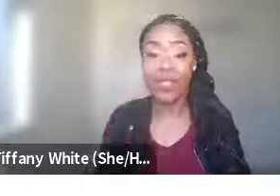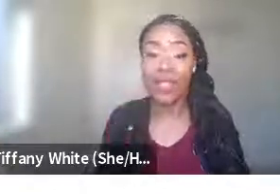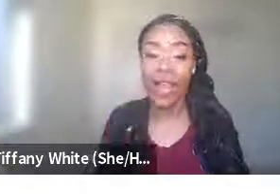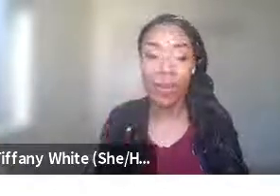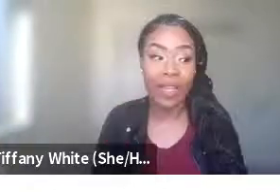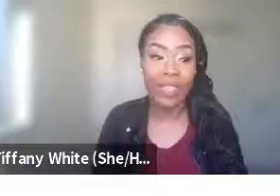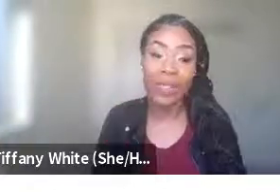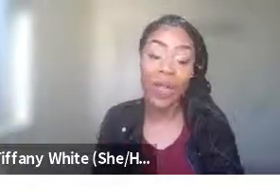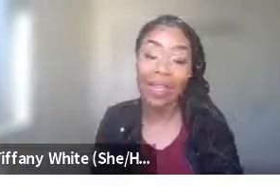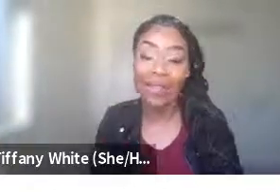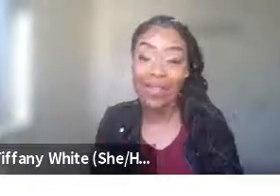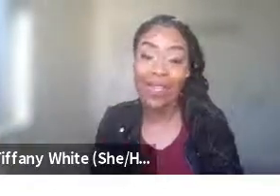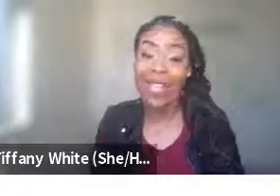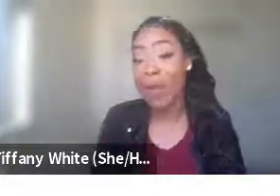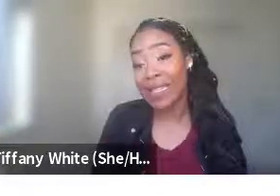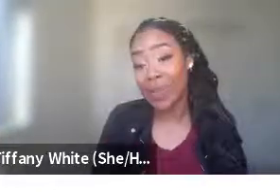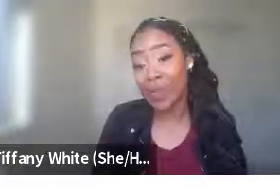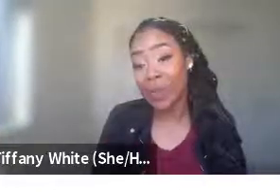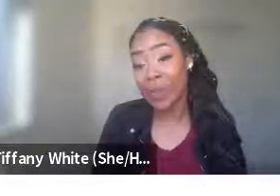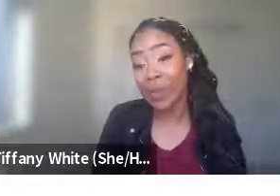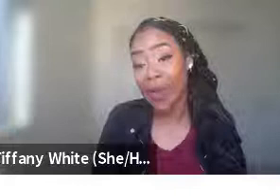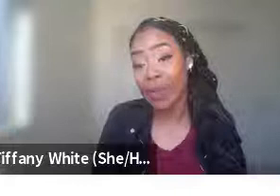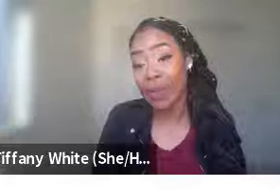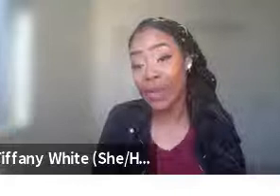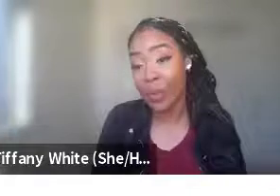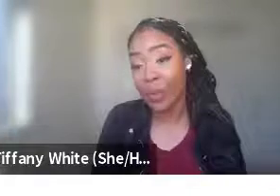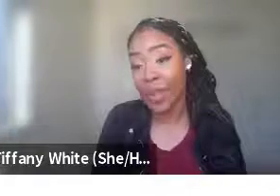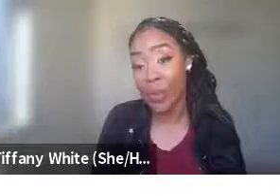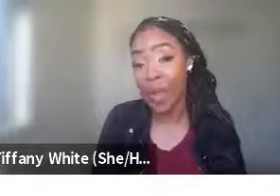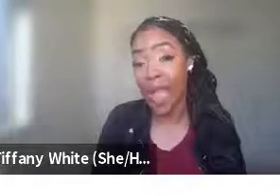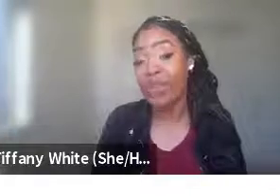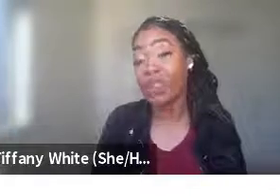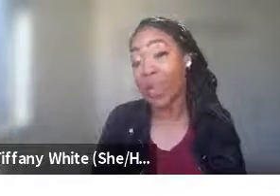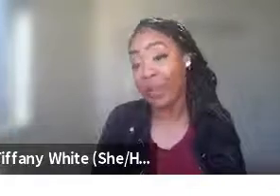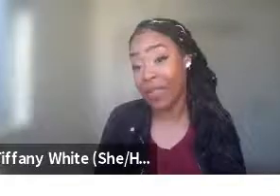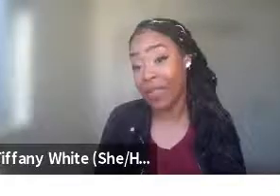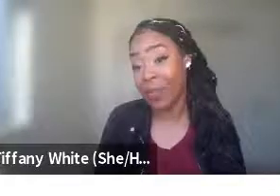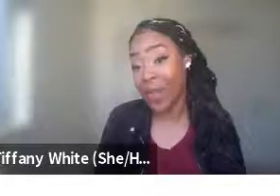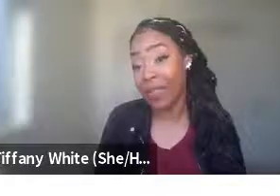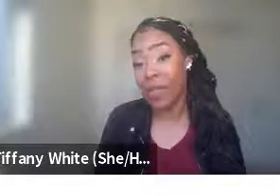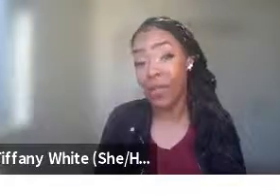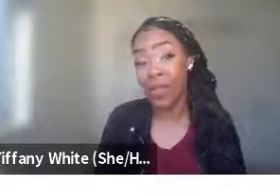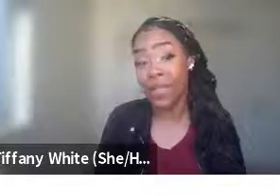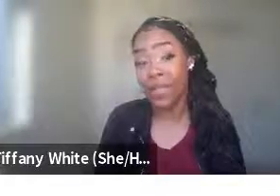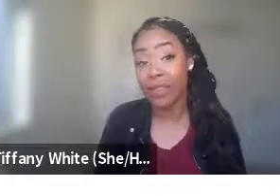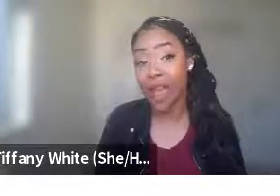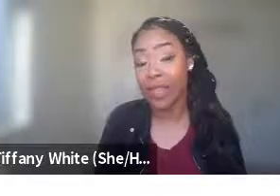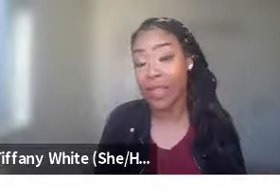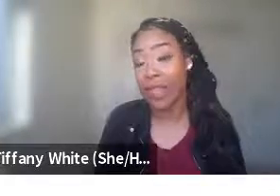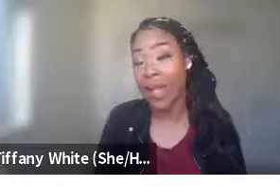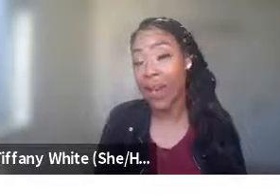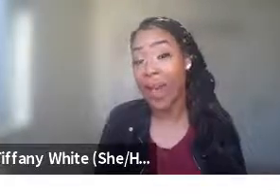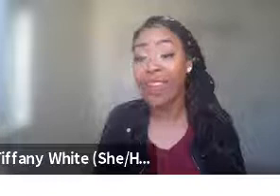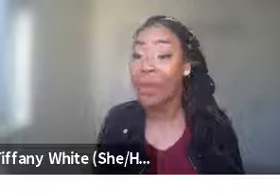dimensions of society, because guess what? They might see those people as part of their group and they might actually benefit them. Right. And so their feelings and their